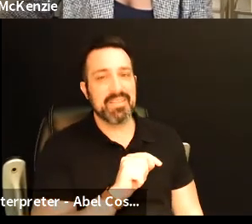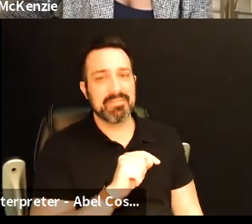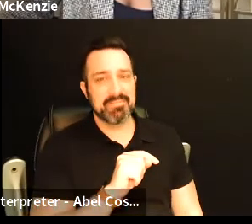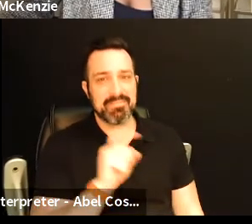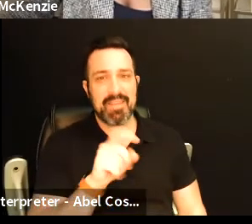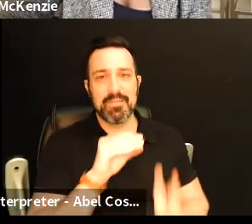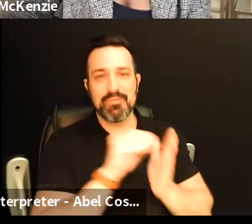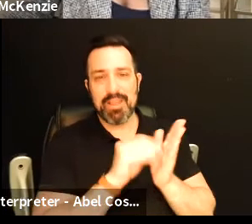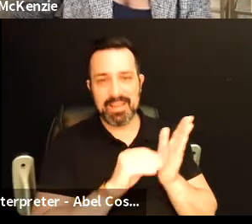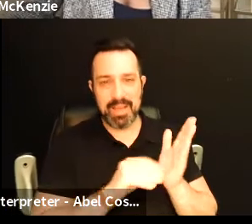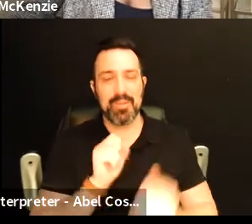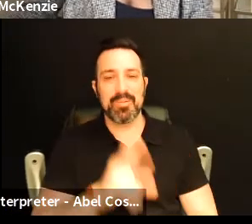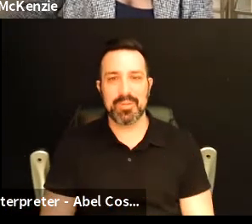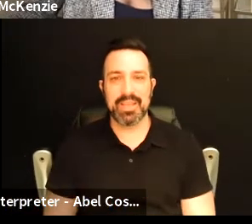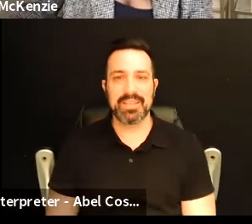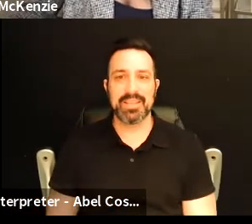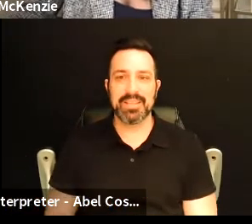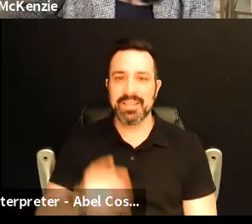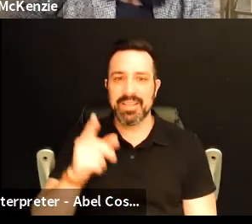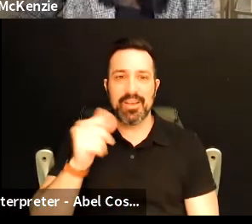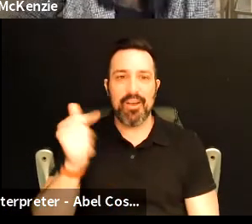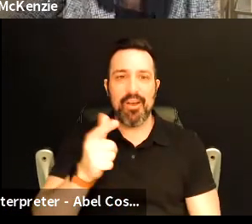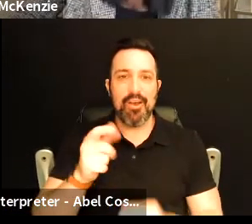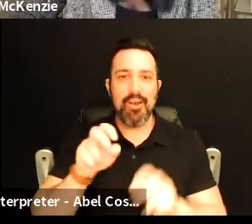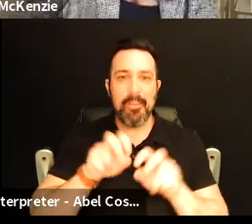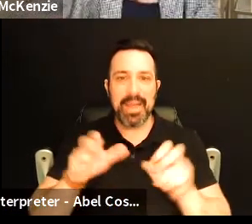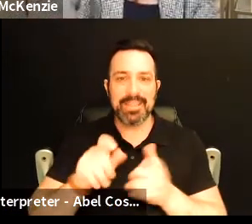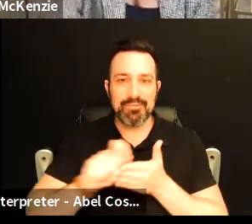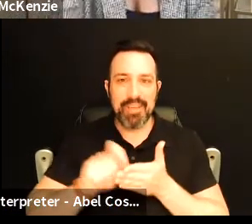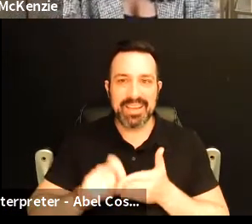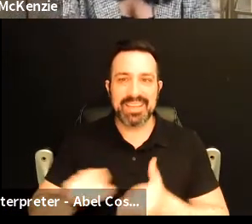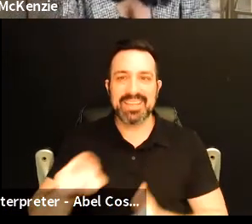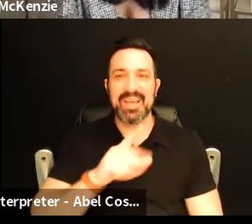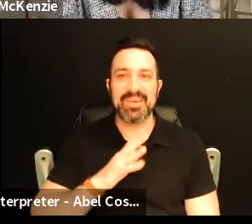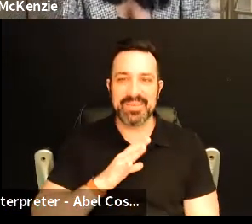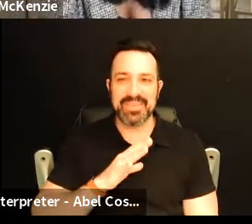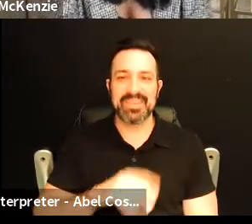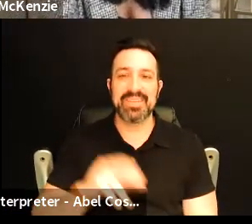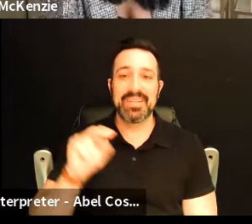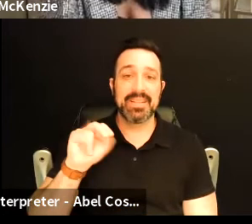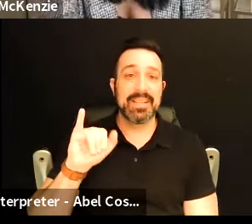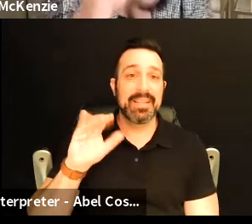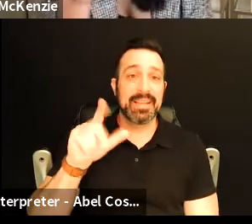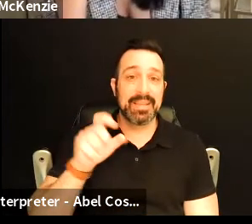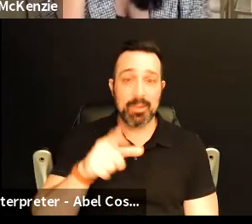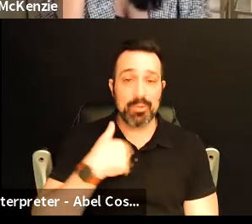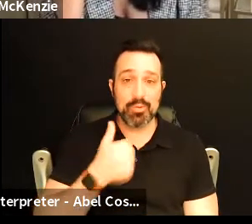all these down look at everyone's right all the panelists are writing down nicole do you have any